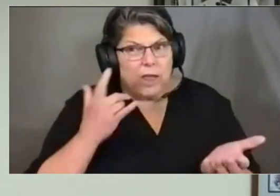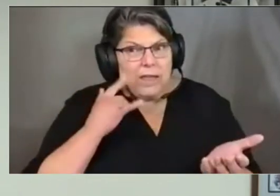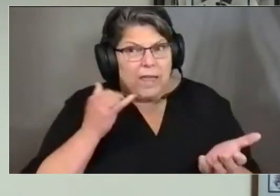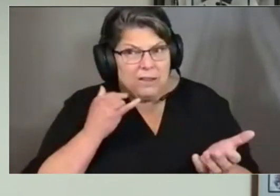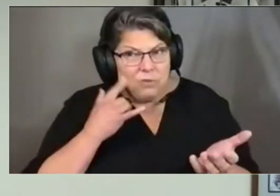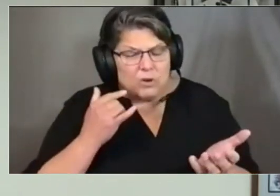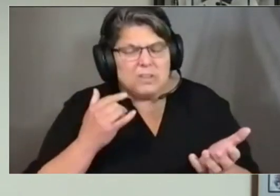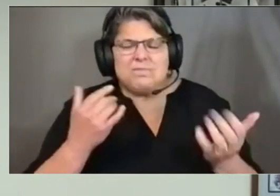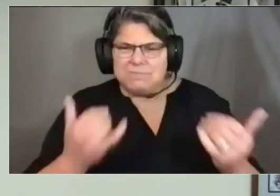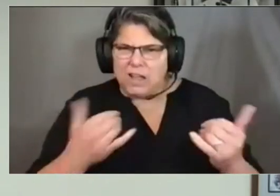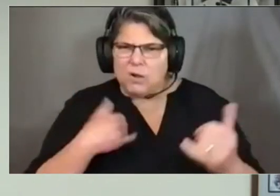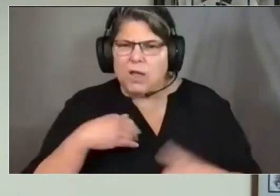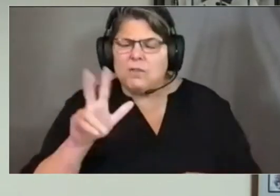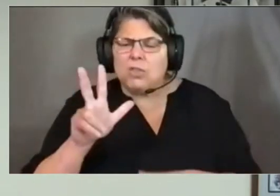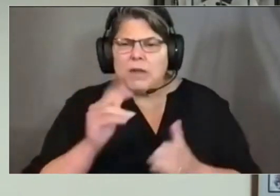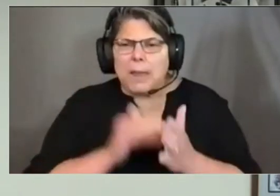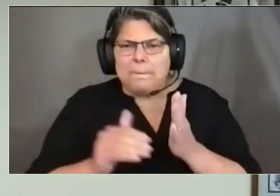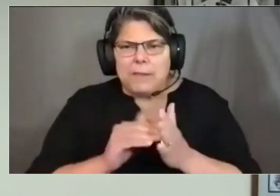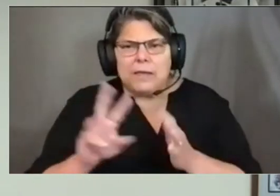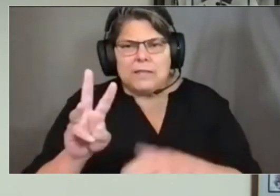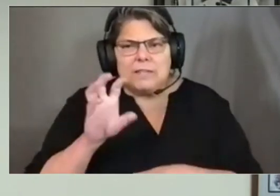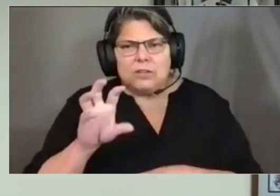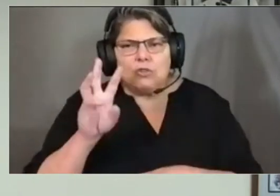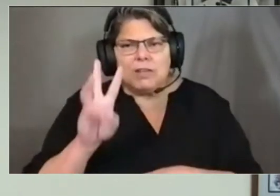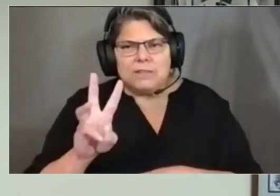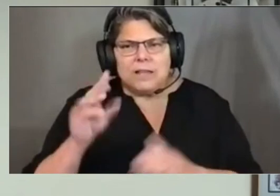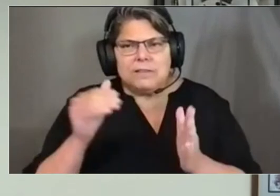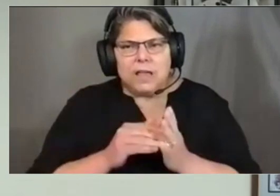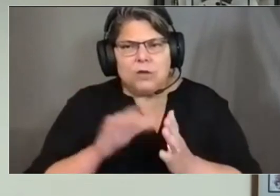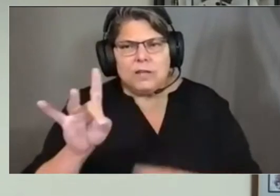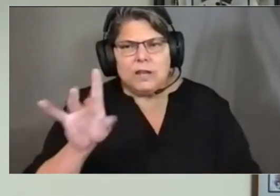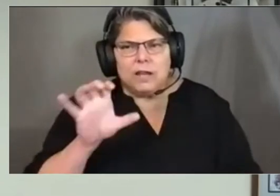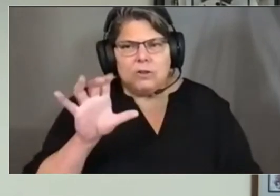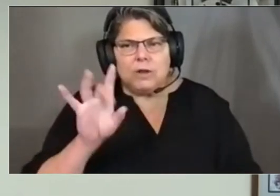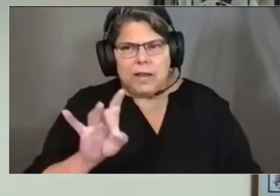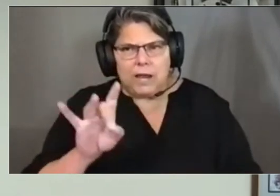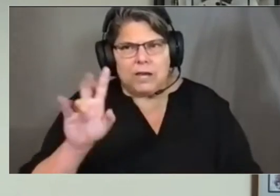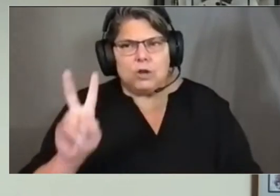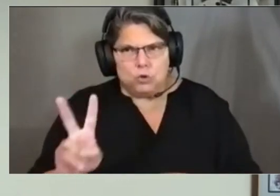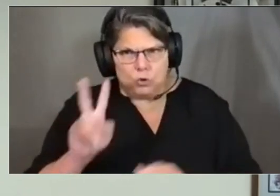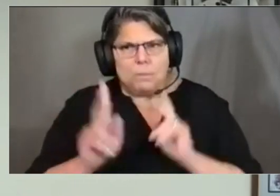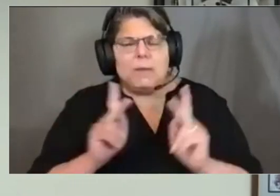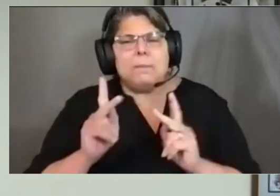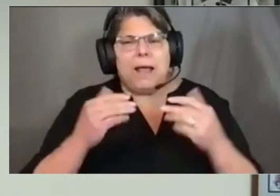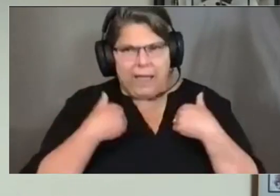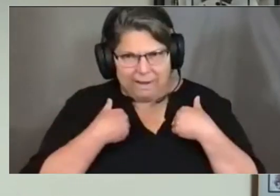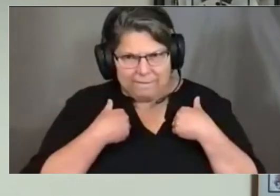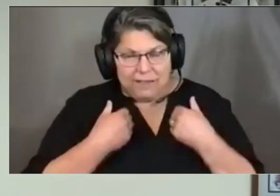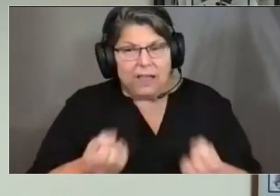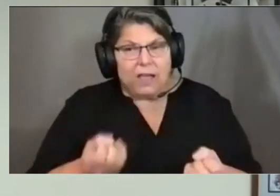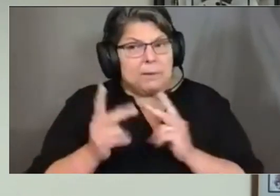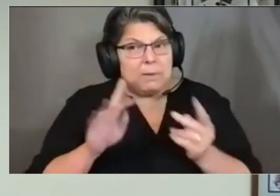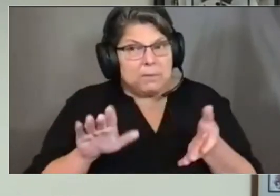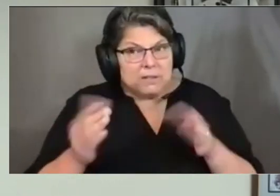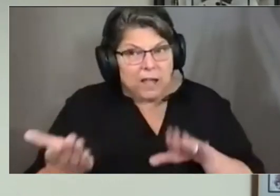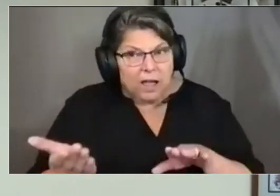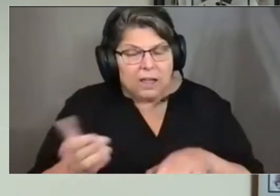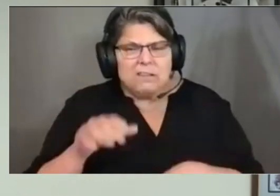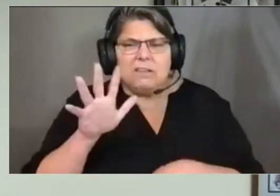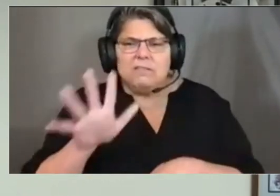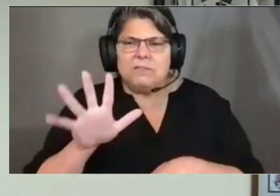,606,882, and the deaths number 59